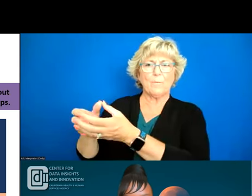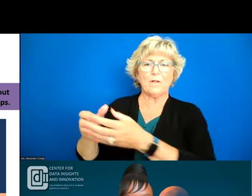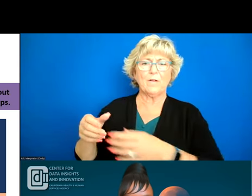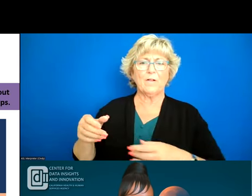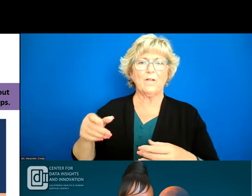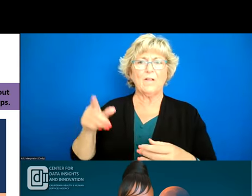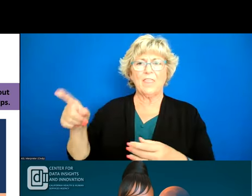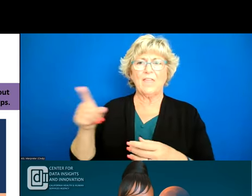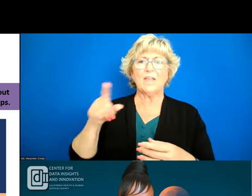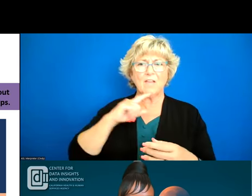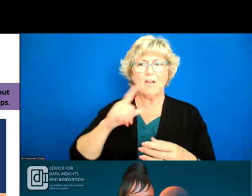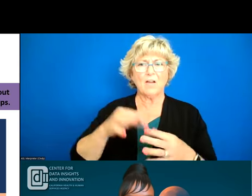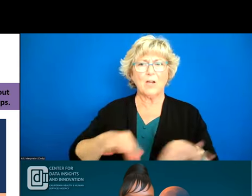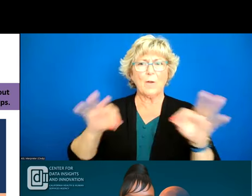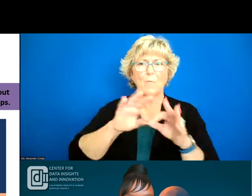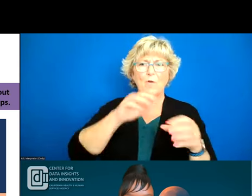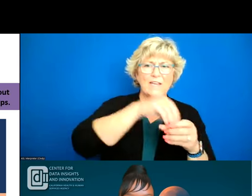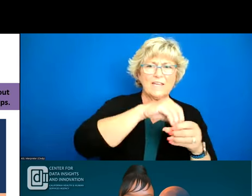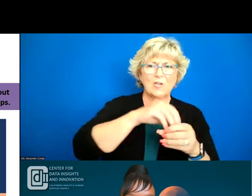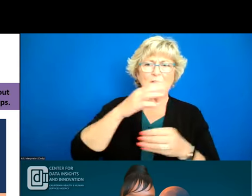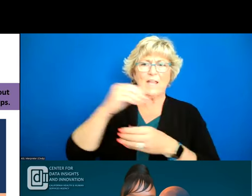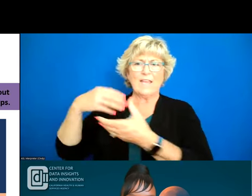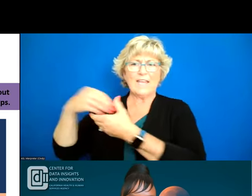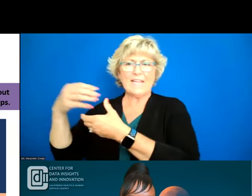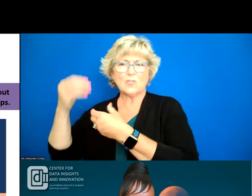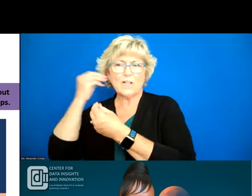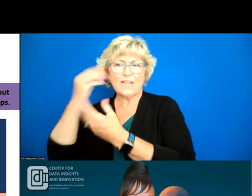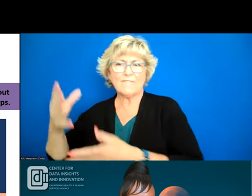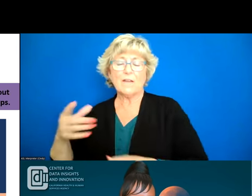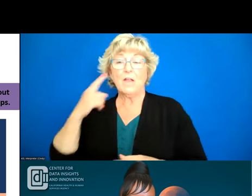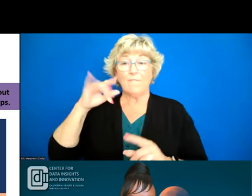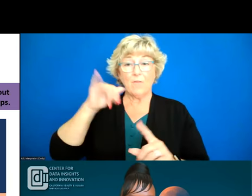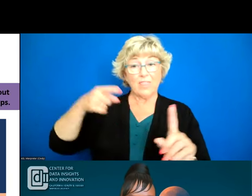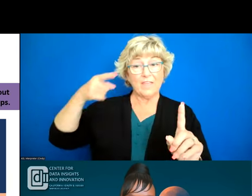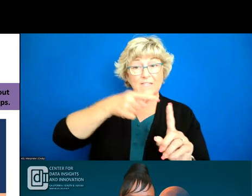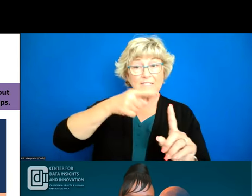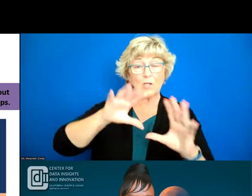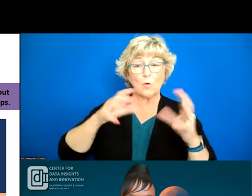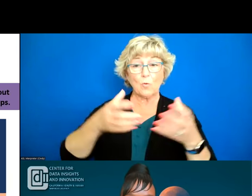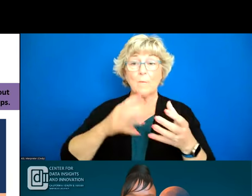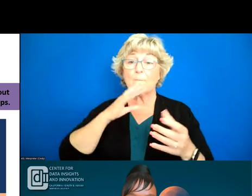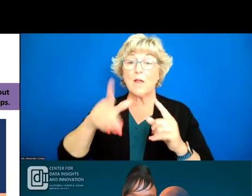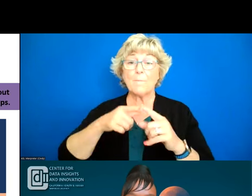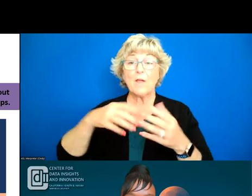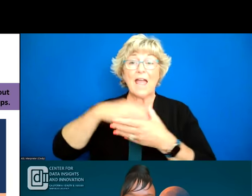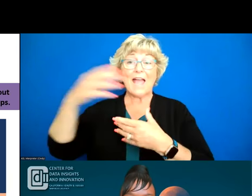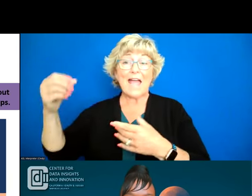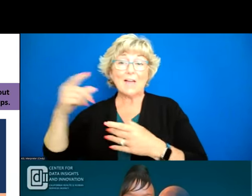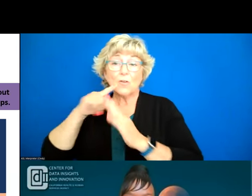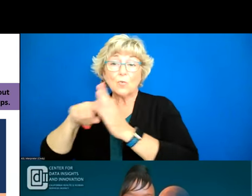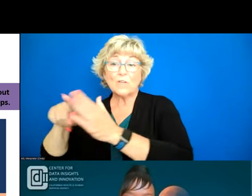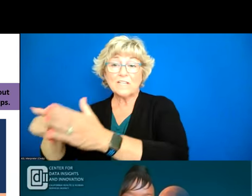internal and external um and i think just for this specific group when we are talking about external researchers